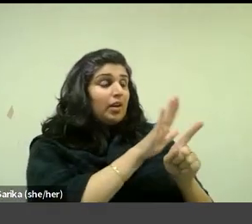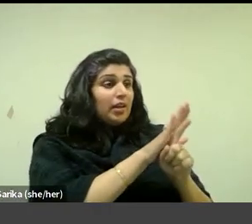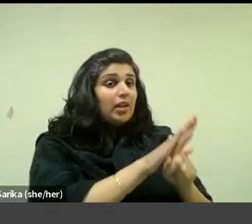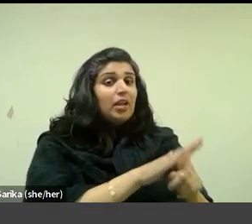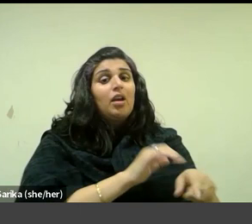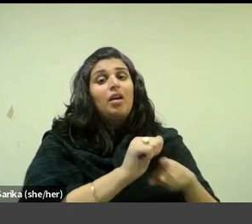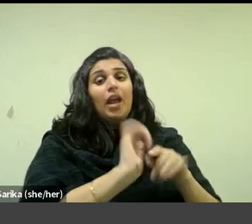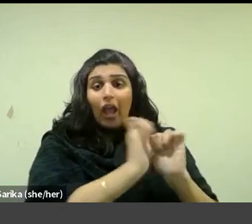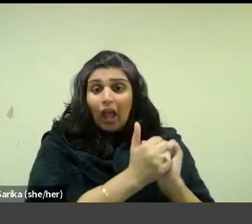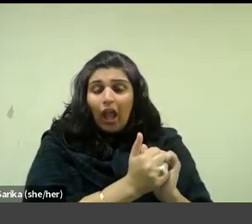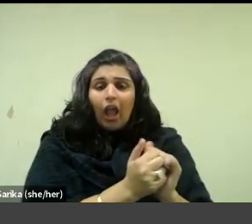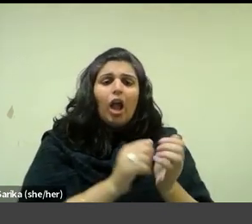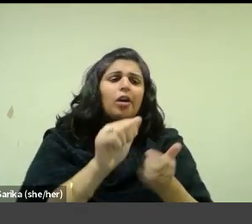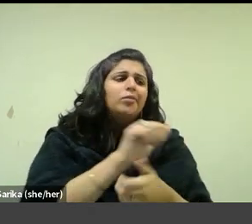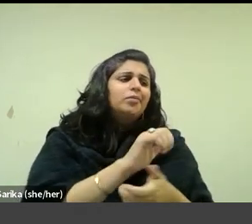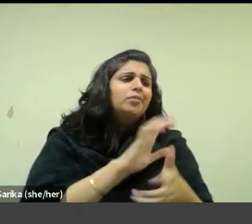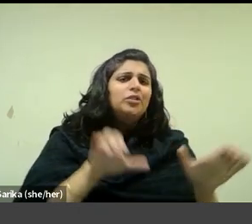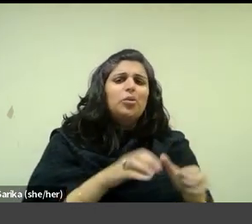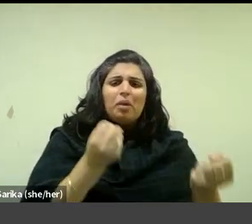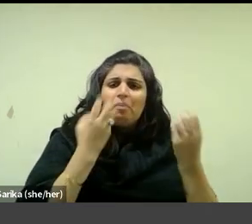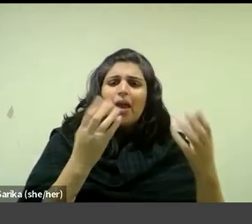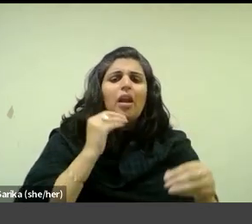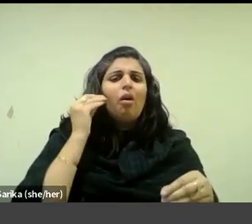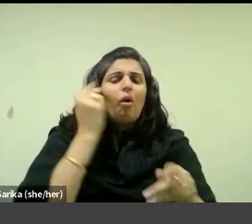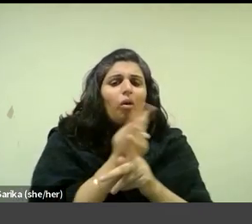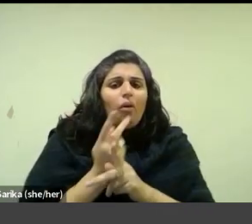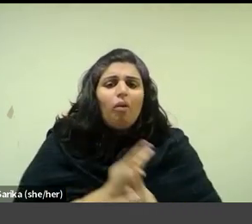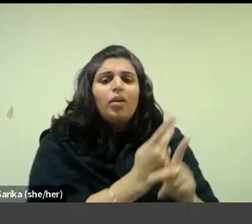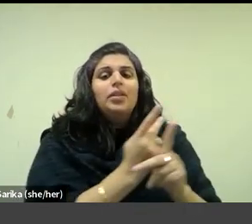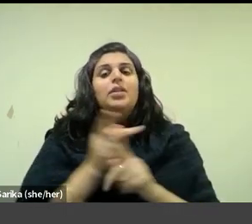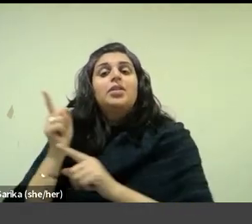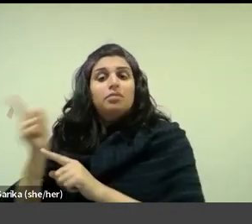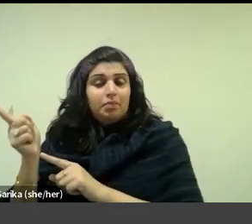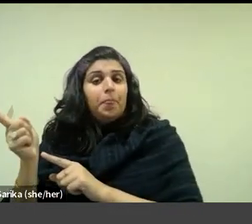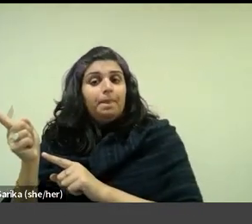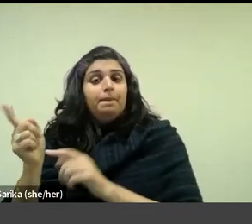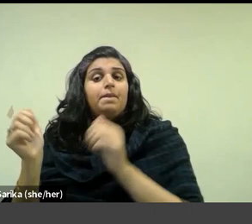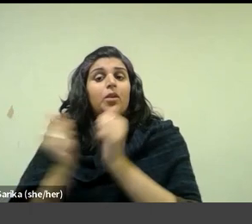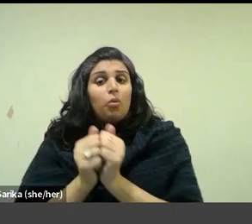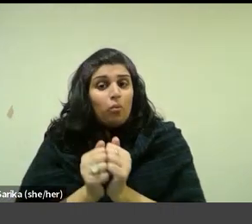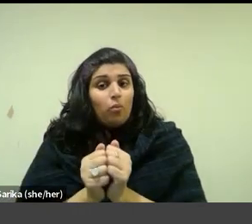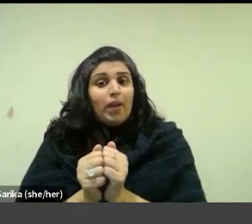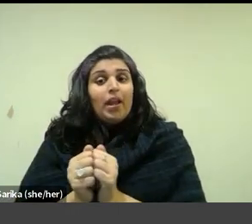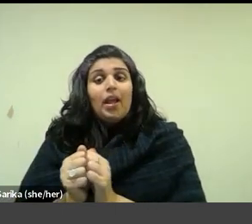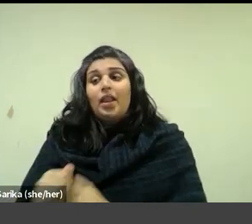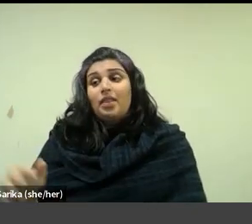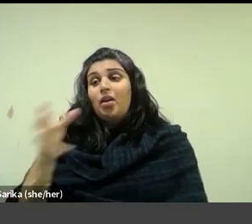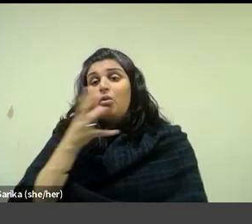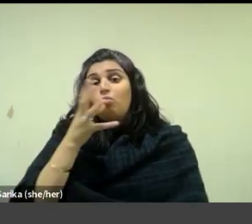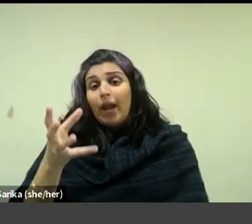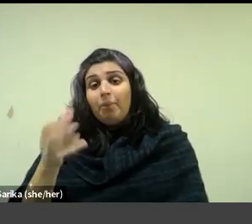countless domestic tasks associated with housework that she, together with Vuillard's grandmother and sister,